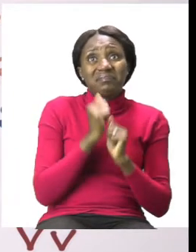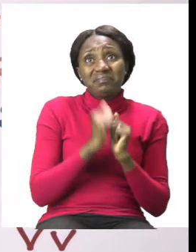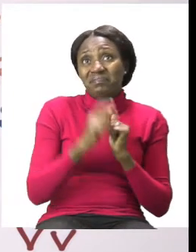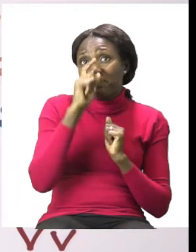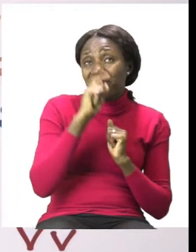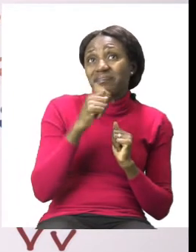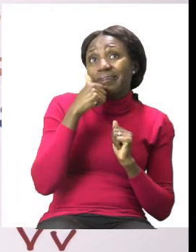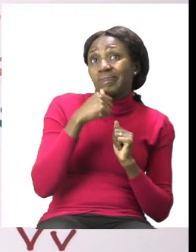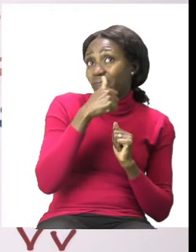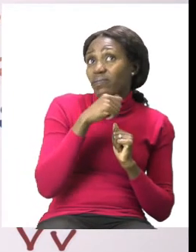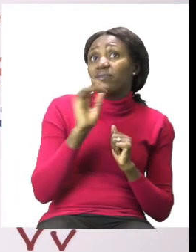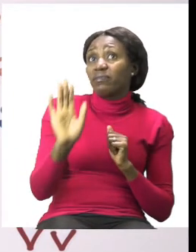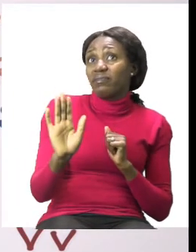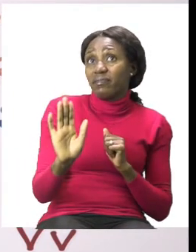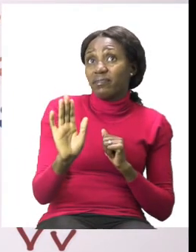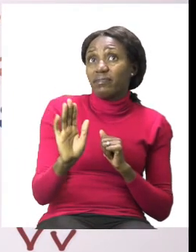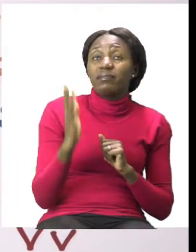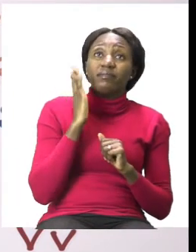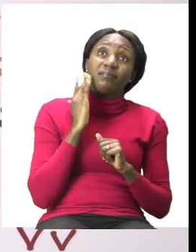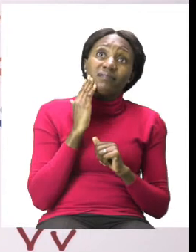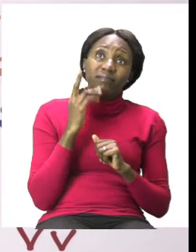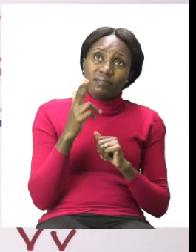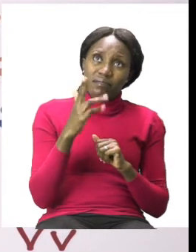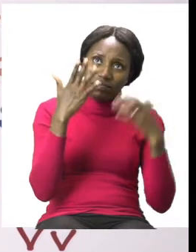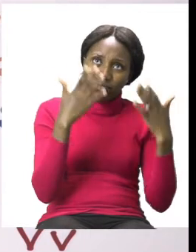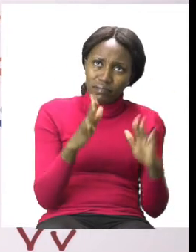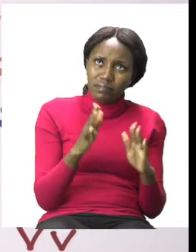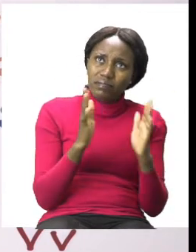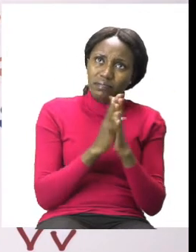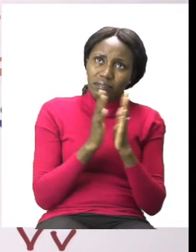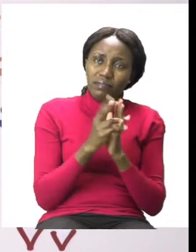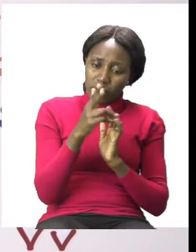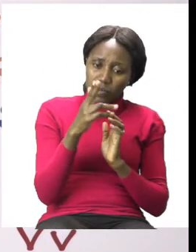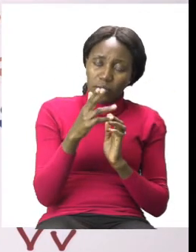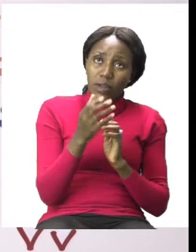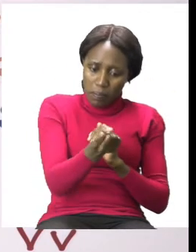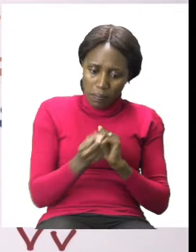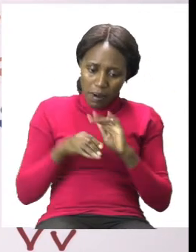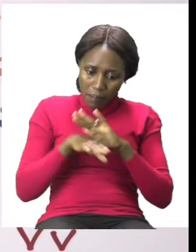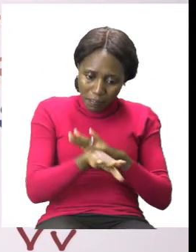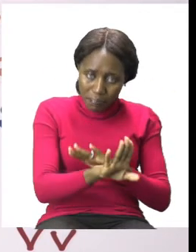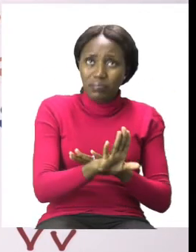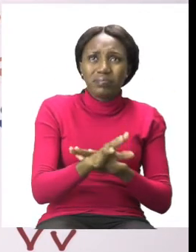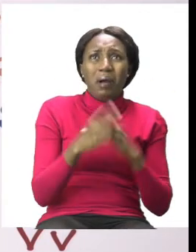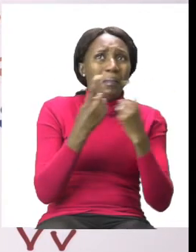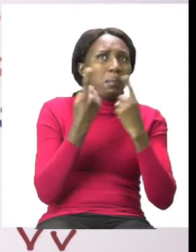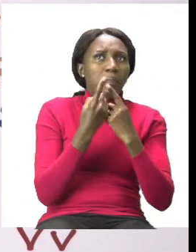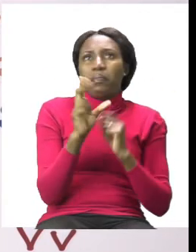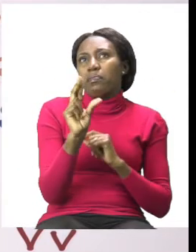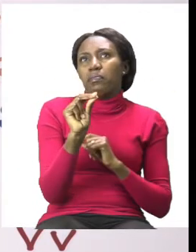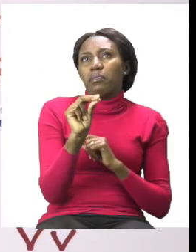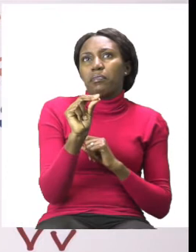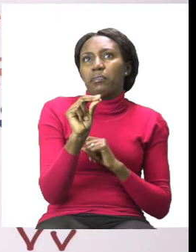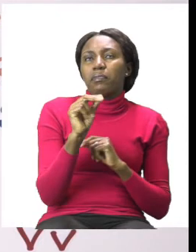Once you are done cutting your pictures put the pair of scissors away. It is not a toy. So